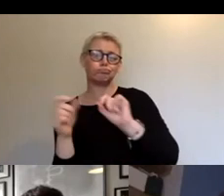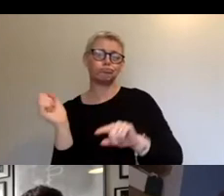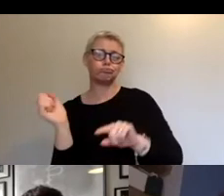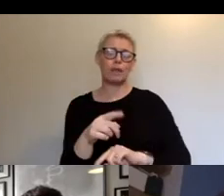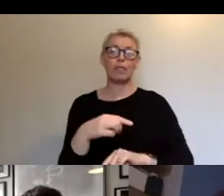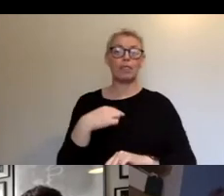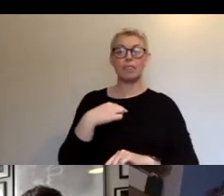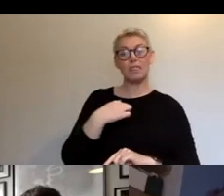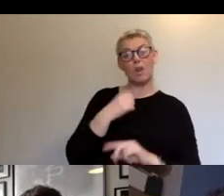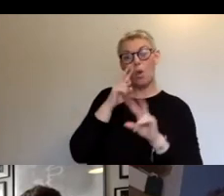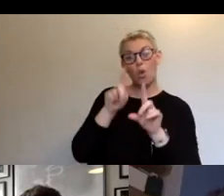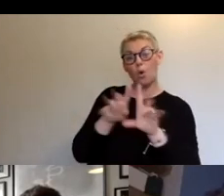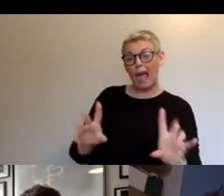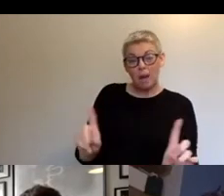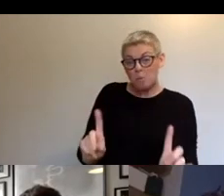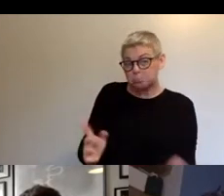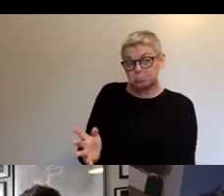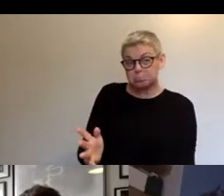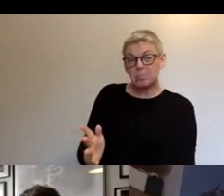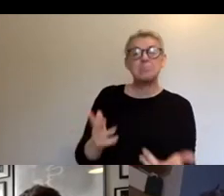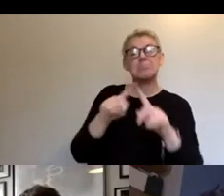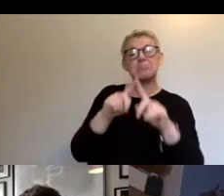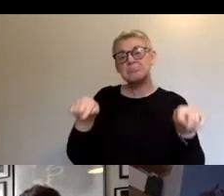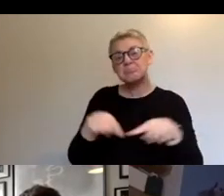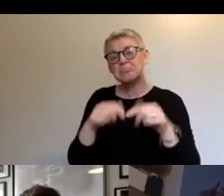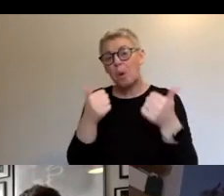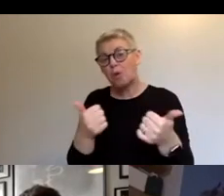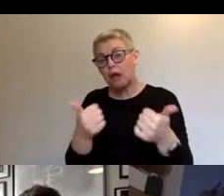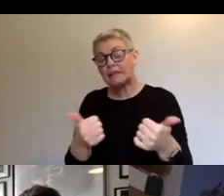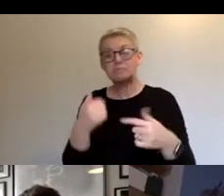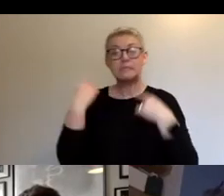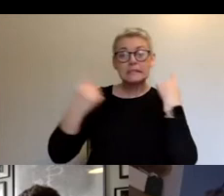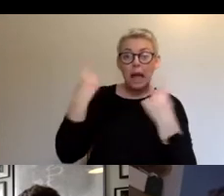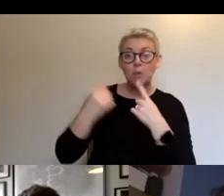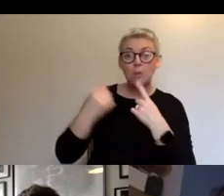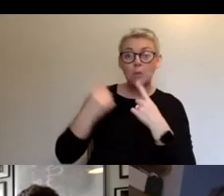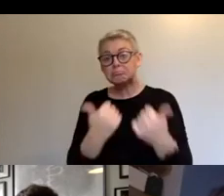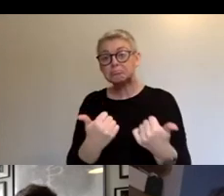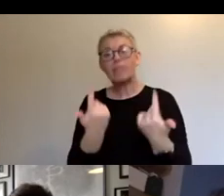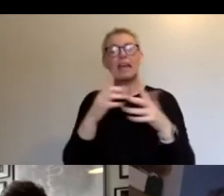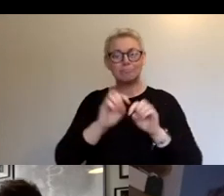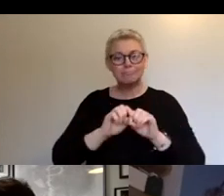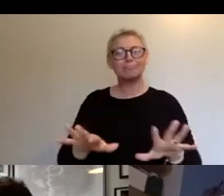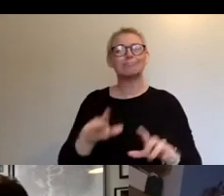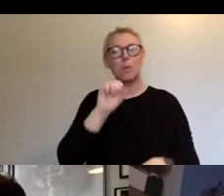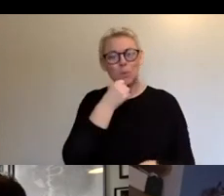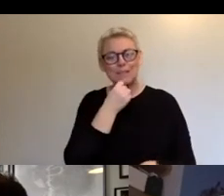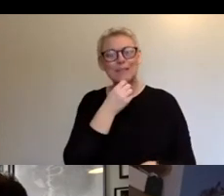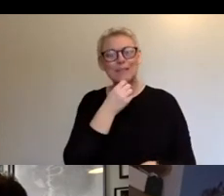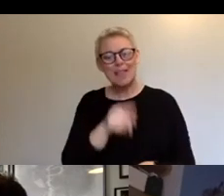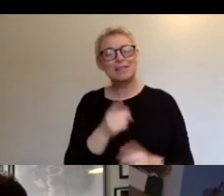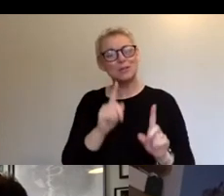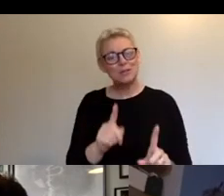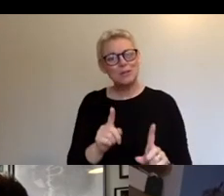looks like as long as the sound was good in the picture was good. So that was that was that really interesting experience, bringing all that content together in a really